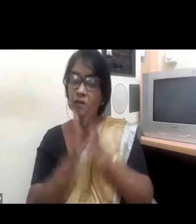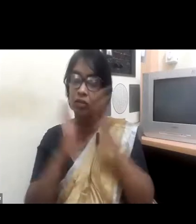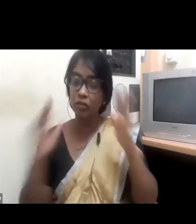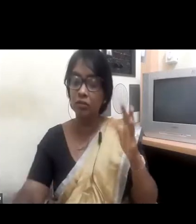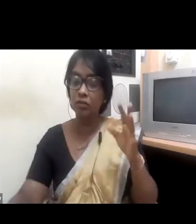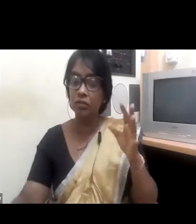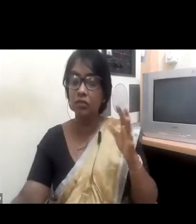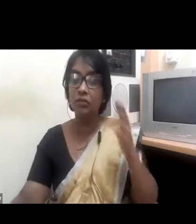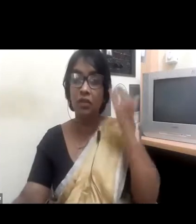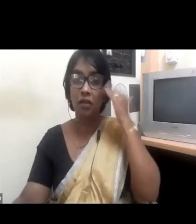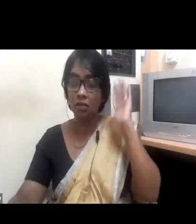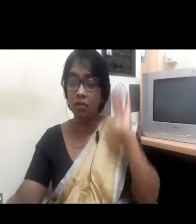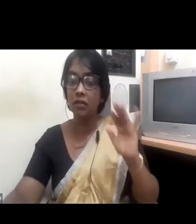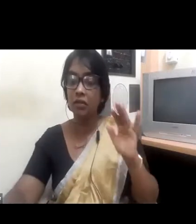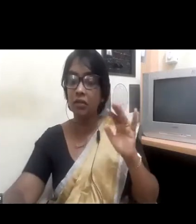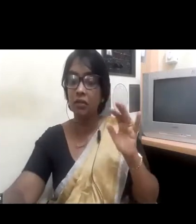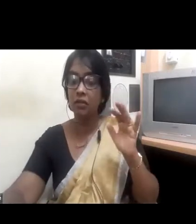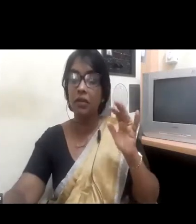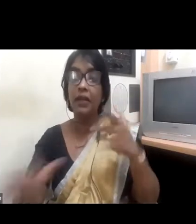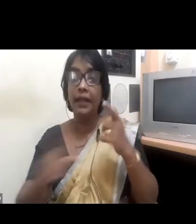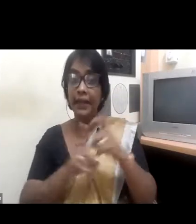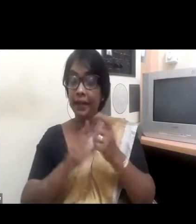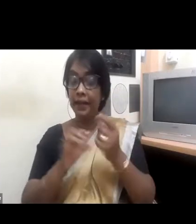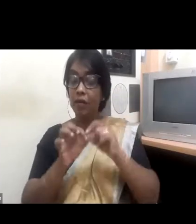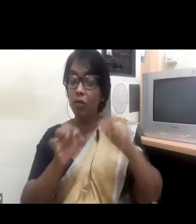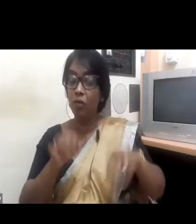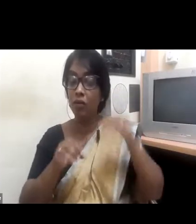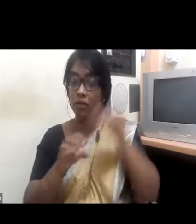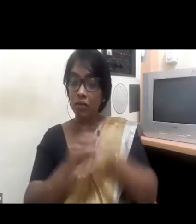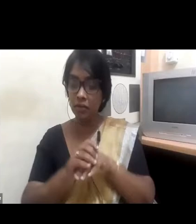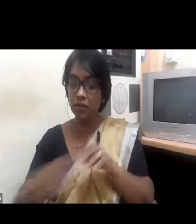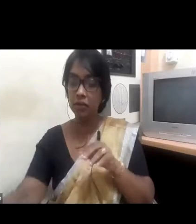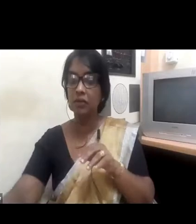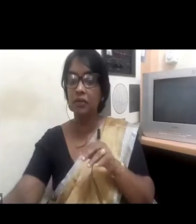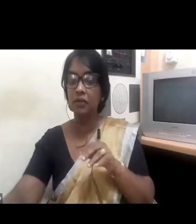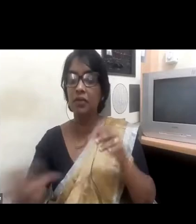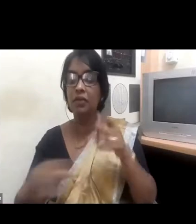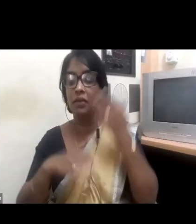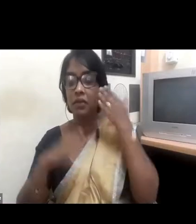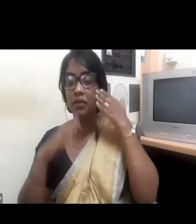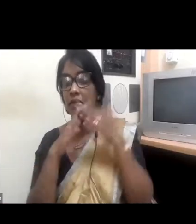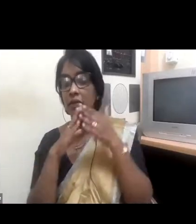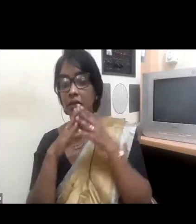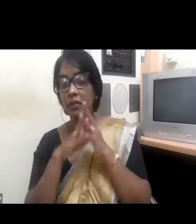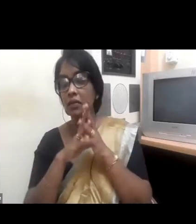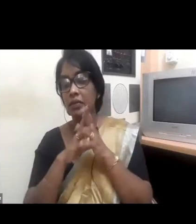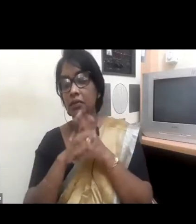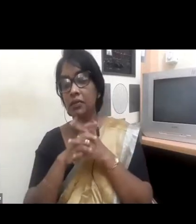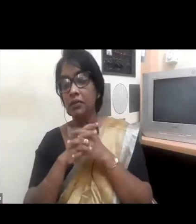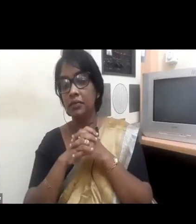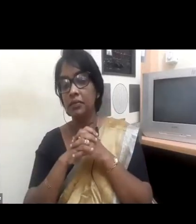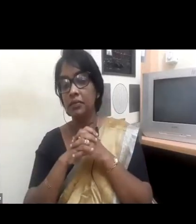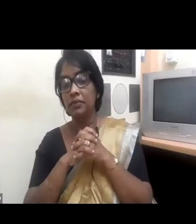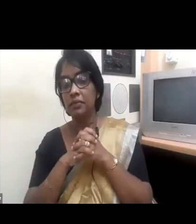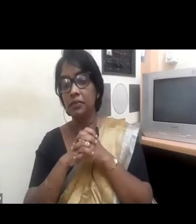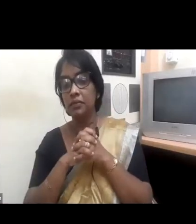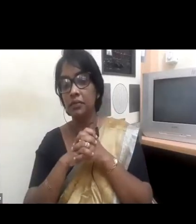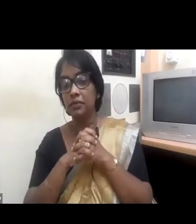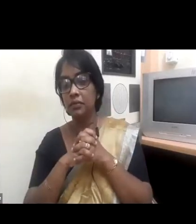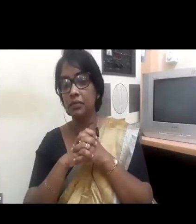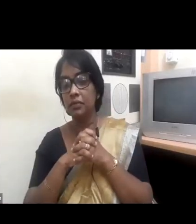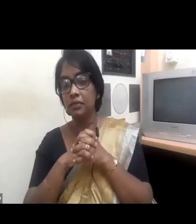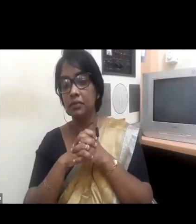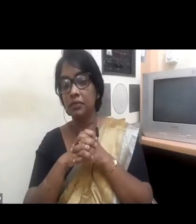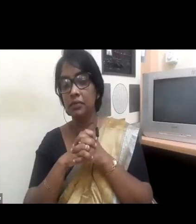from real practitioners from across the business community. You will share examples of the things that they've done. But I just want to really conclude by saying